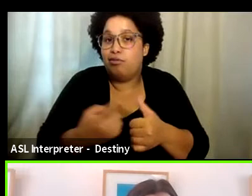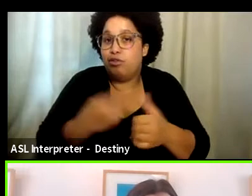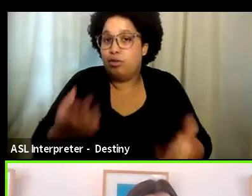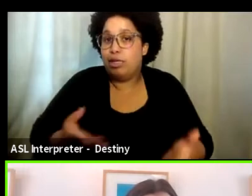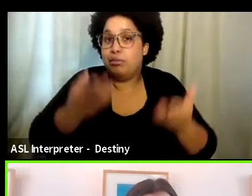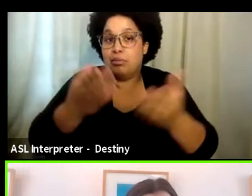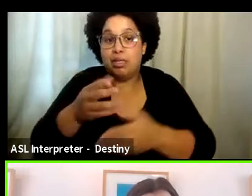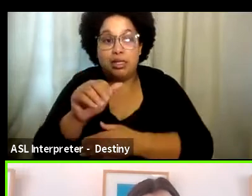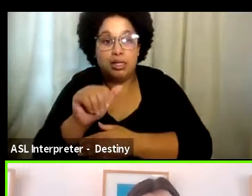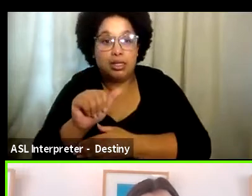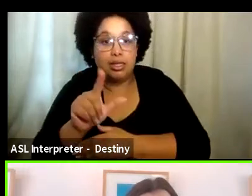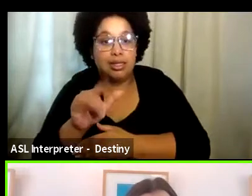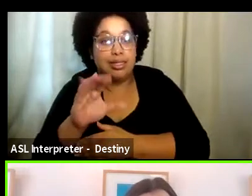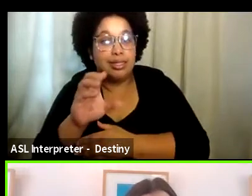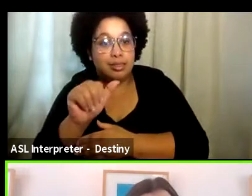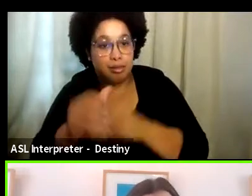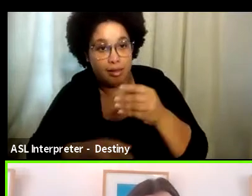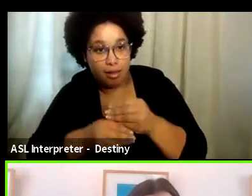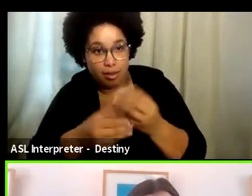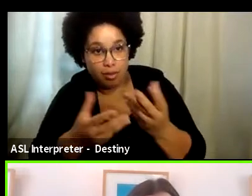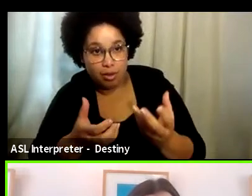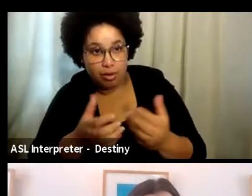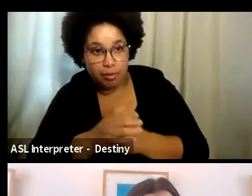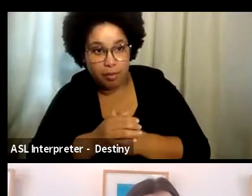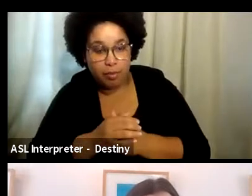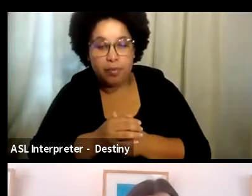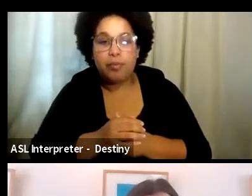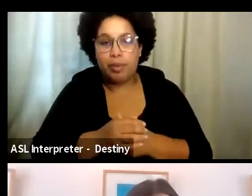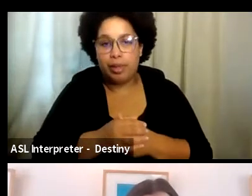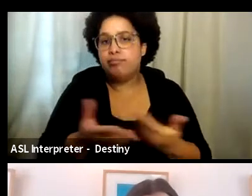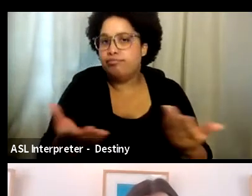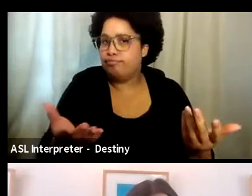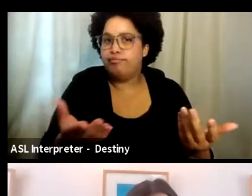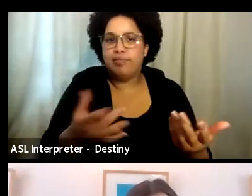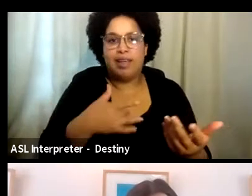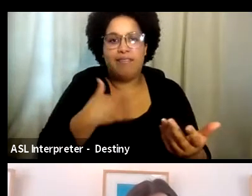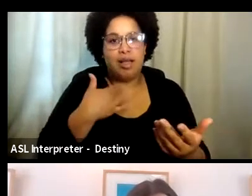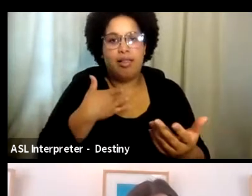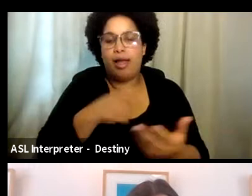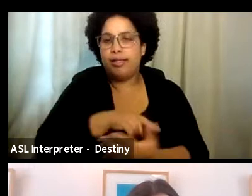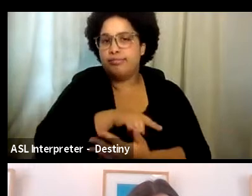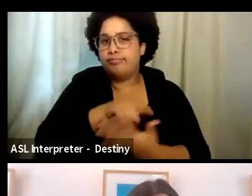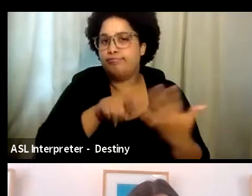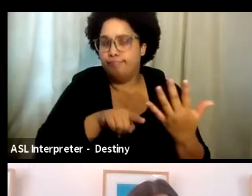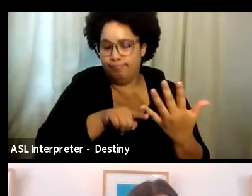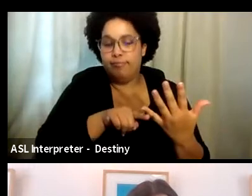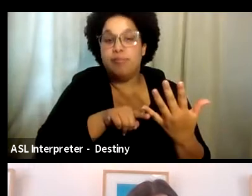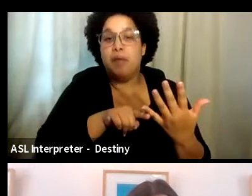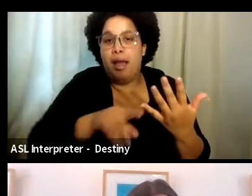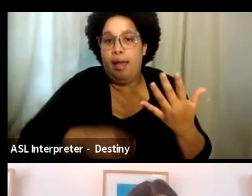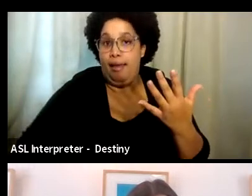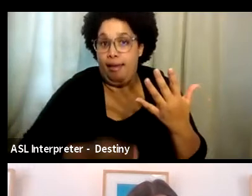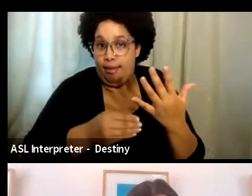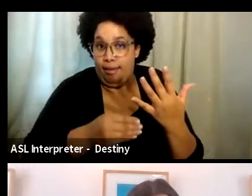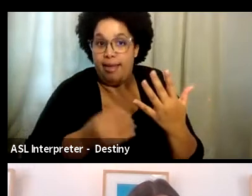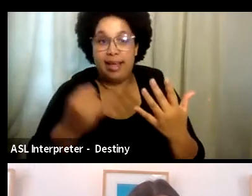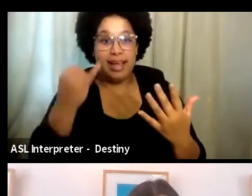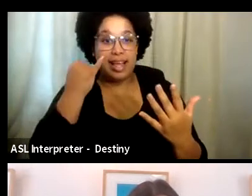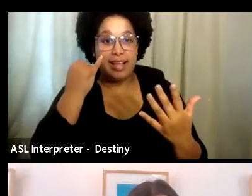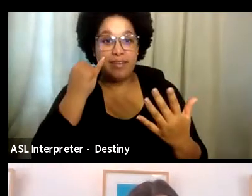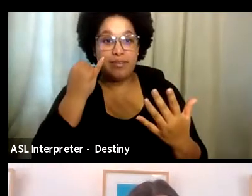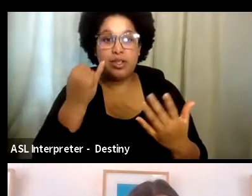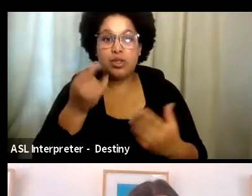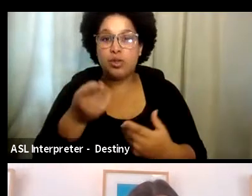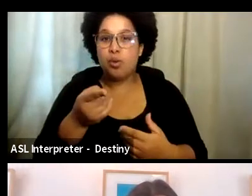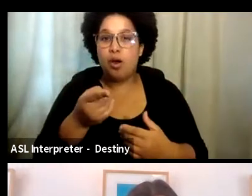Alicia, do you have anything to add to that? Yeah, I, I think you nailed it. I, I would also say for, if you are not someone